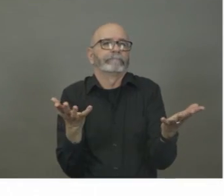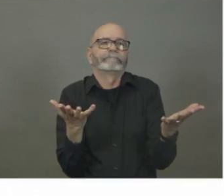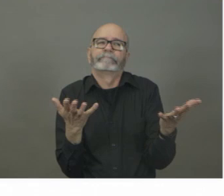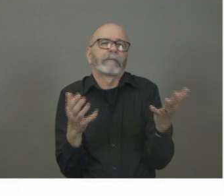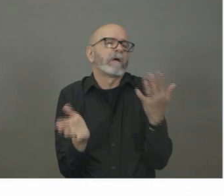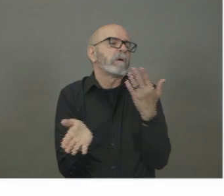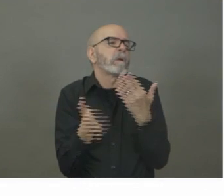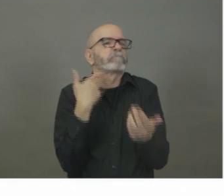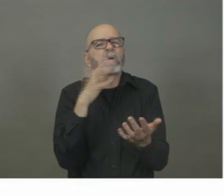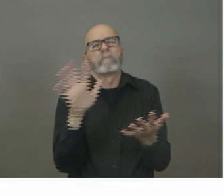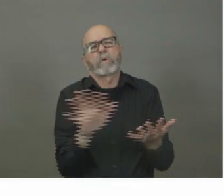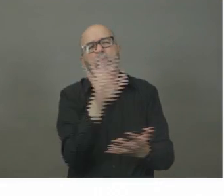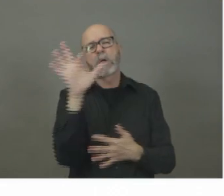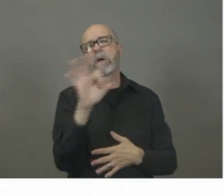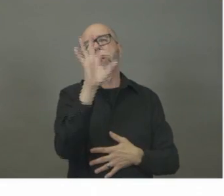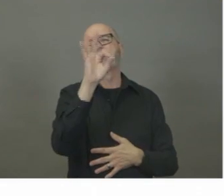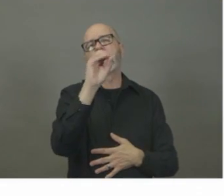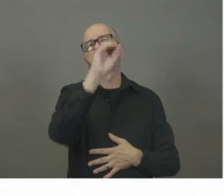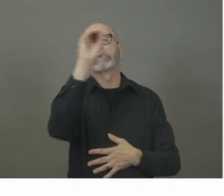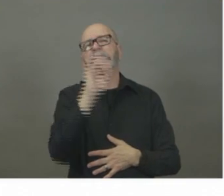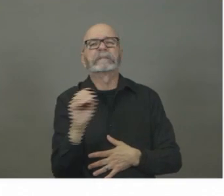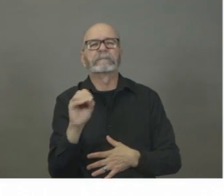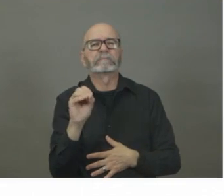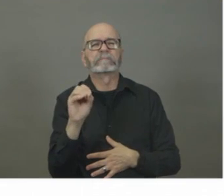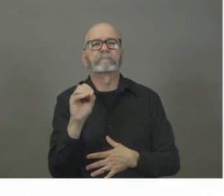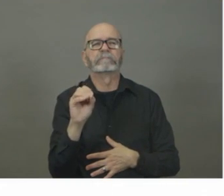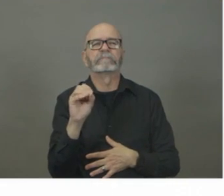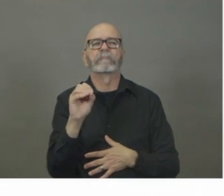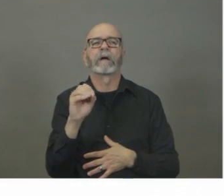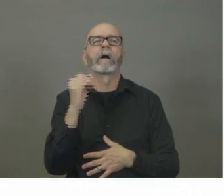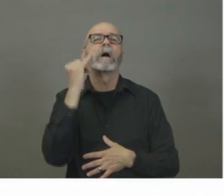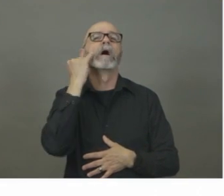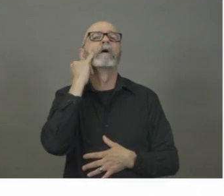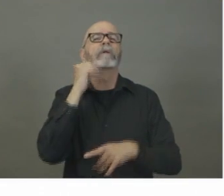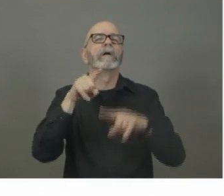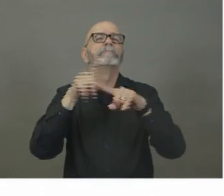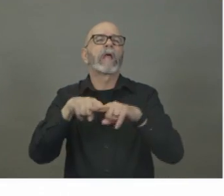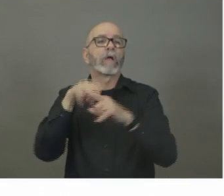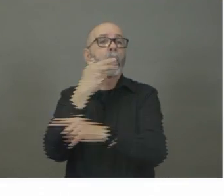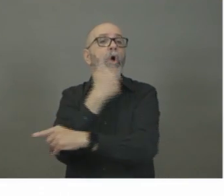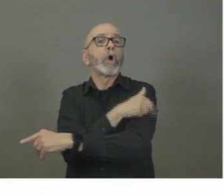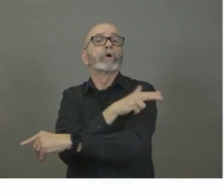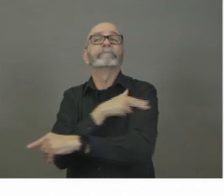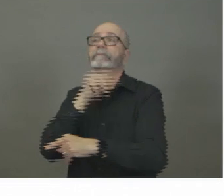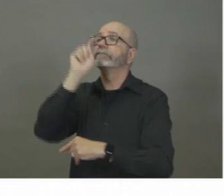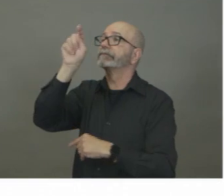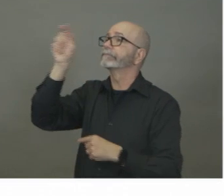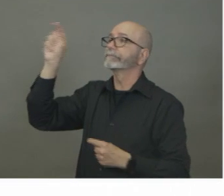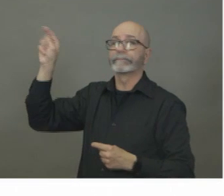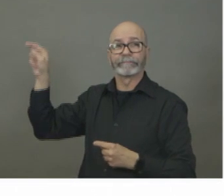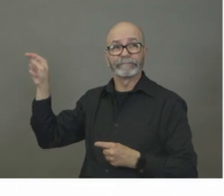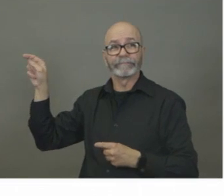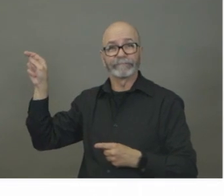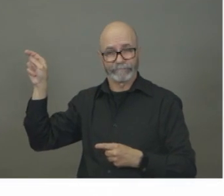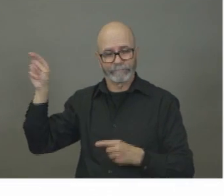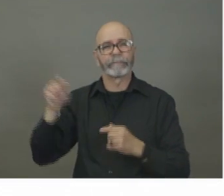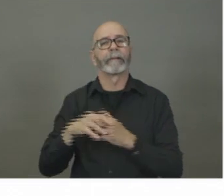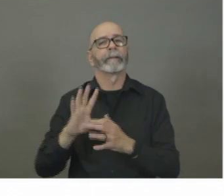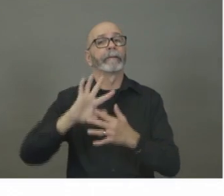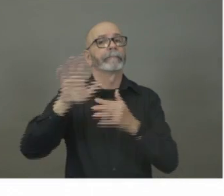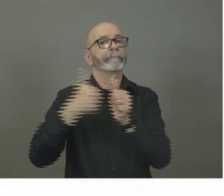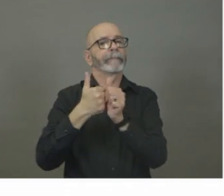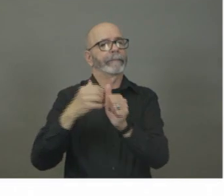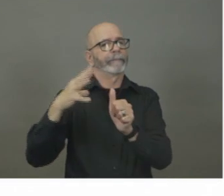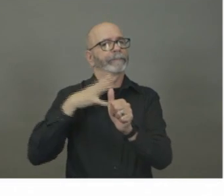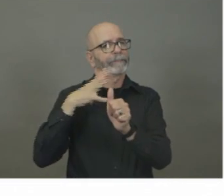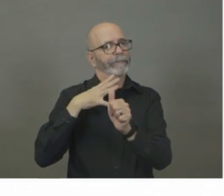But again, each, each hospital would vary in, in communities across the province. Uh, and that varies, uh, through time of year. For example, uh, peaks